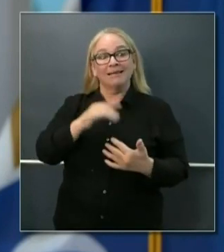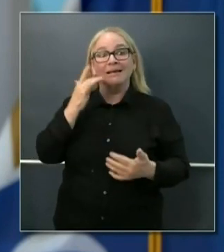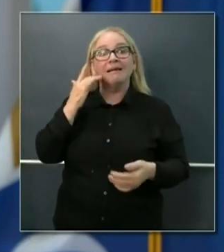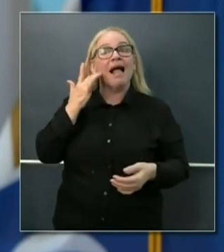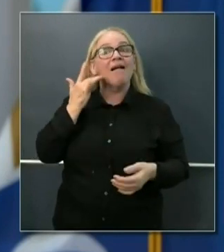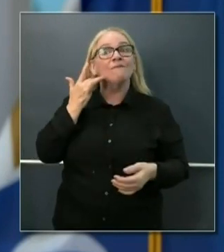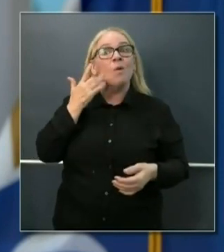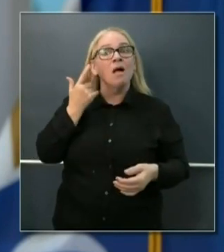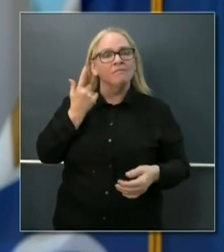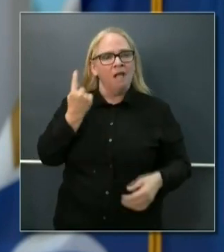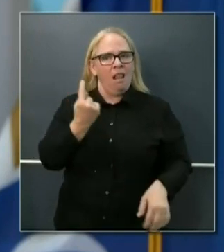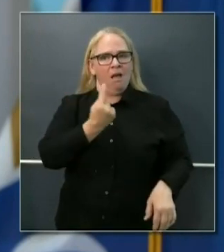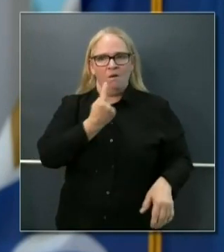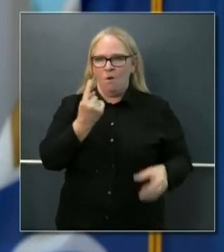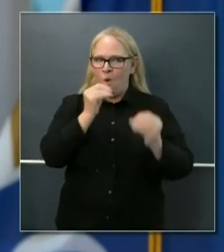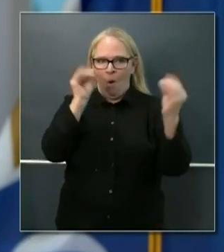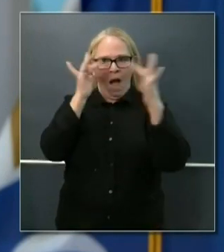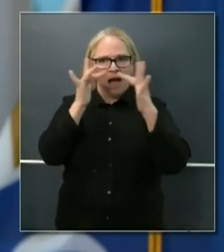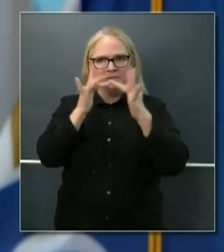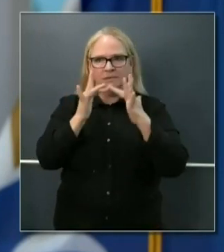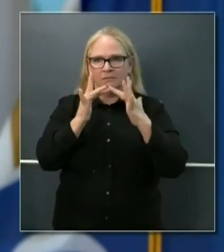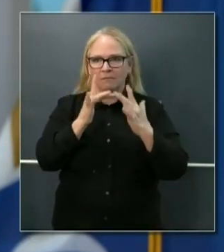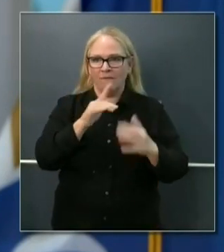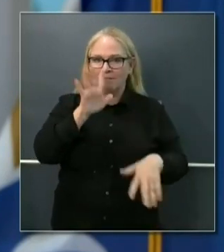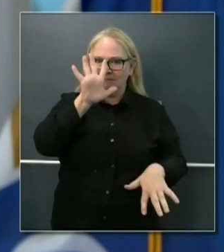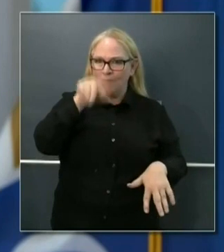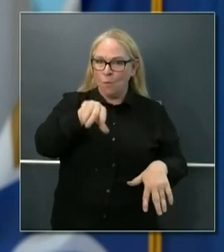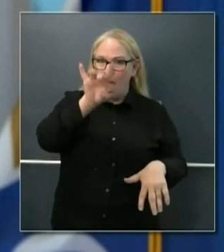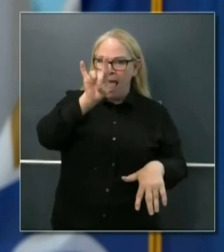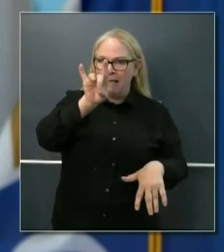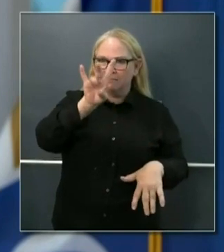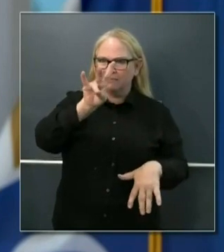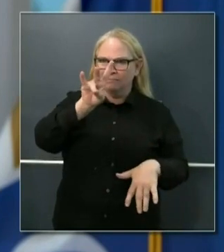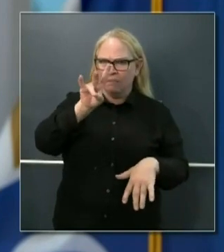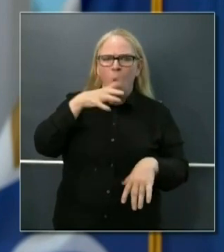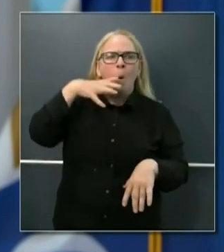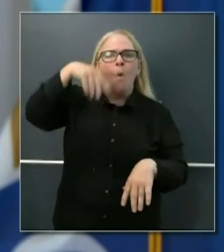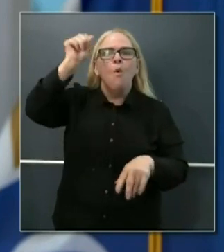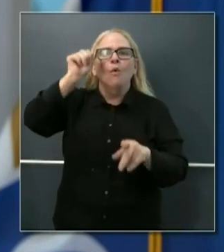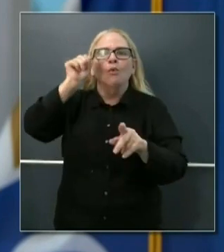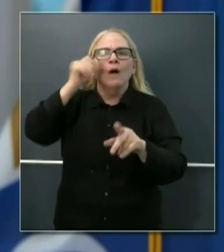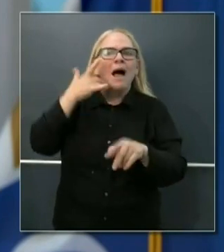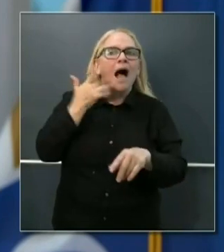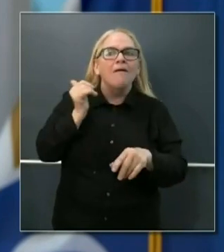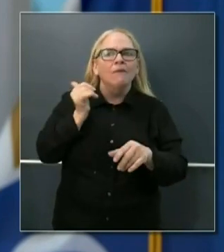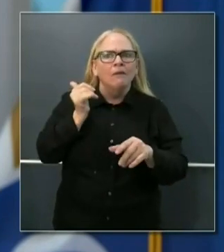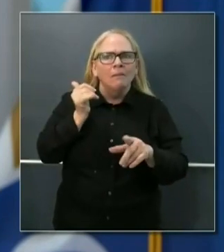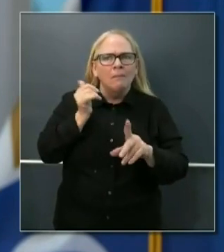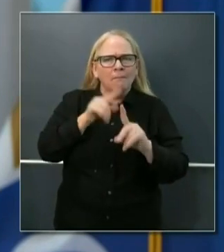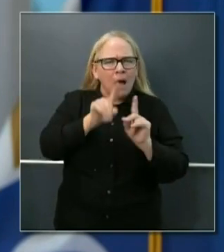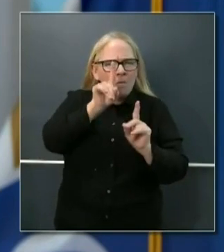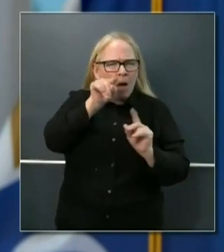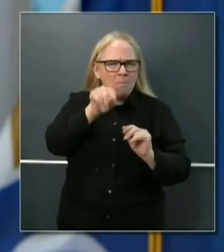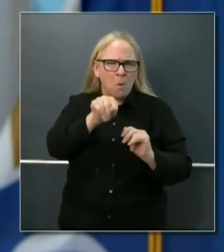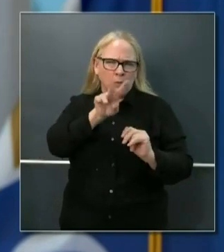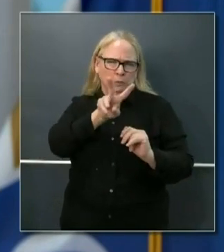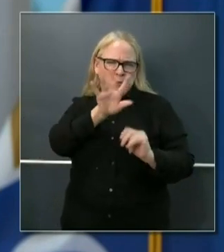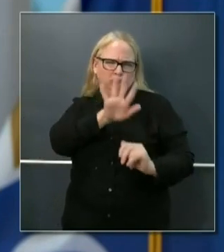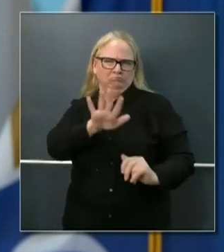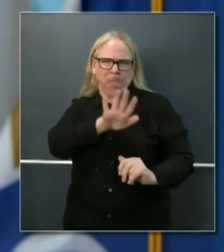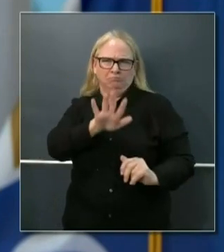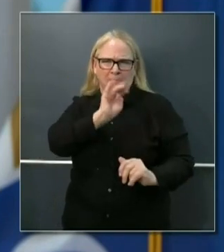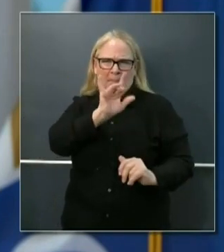alone. There's over 5.7 million older Californians, but 1.2 million live alone,